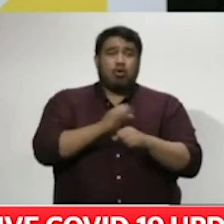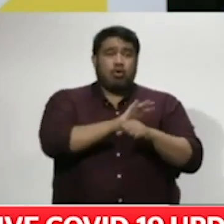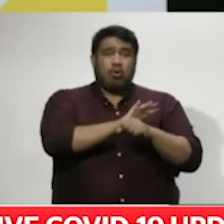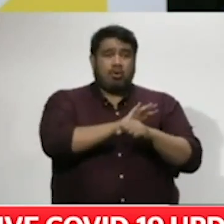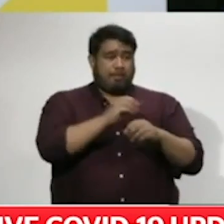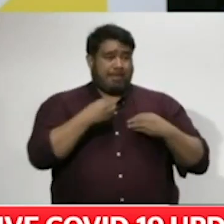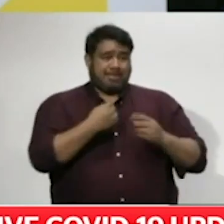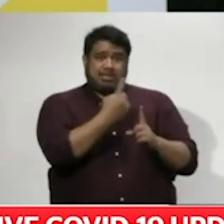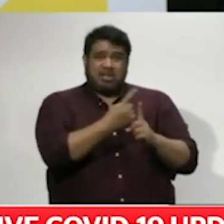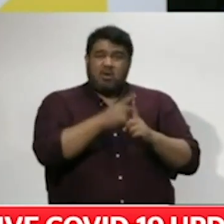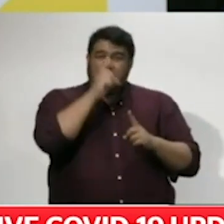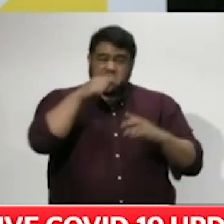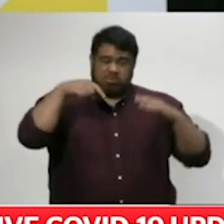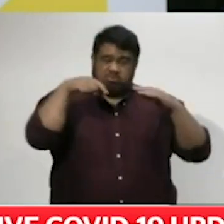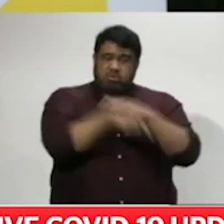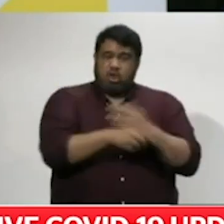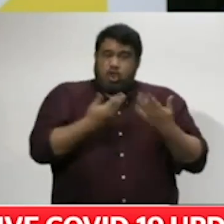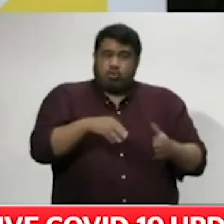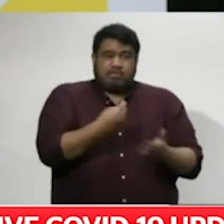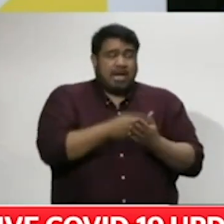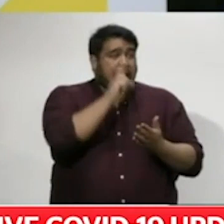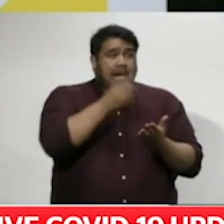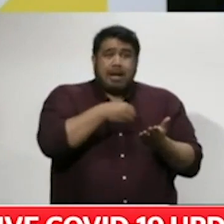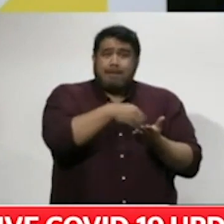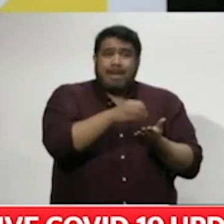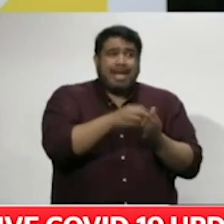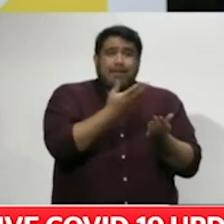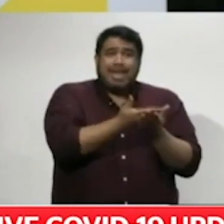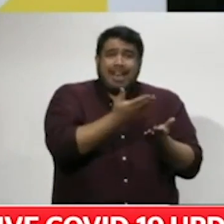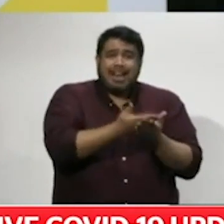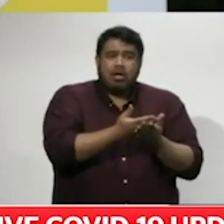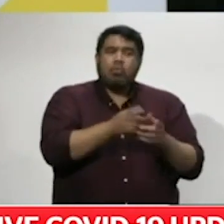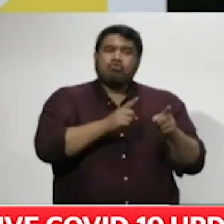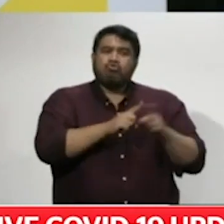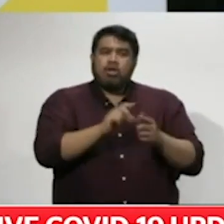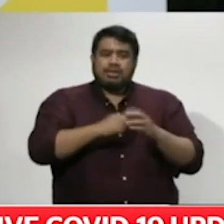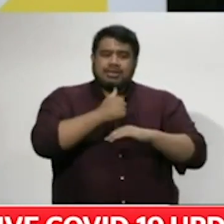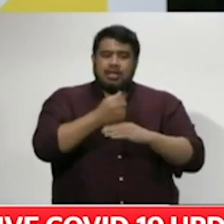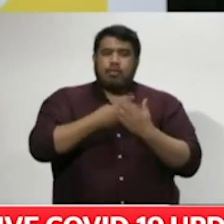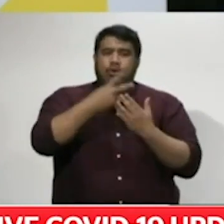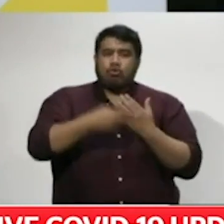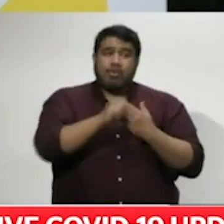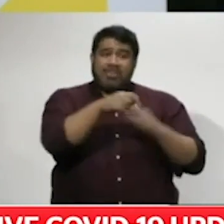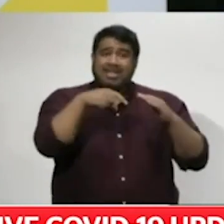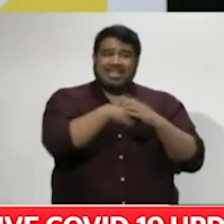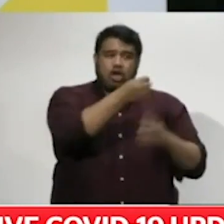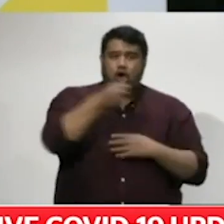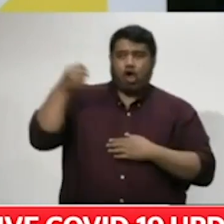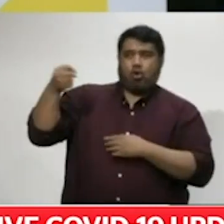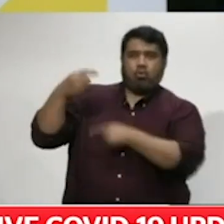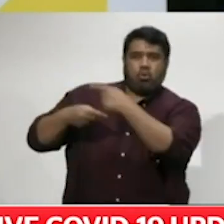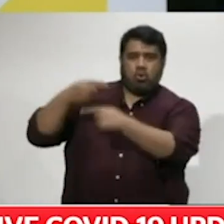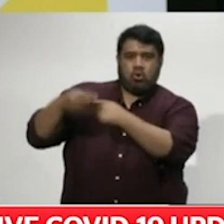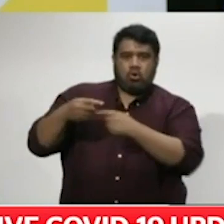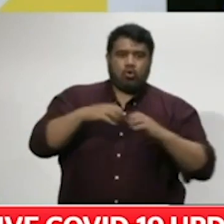insolvency to remain viable by hibernating existing debt until they can trade normally again, changes to the parental leave scheme to